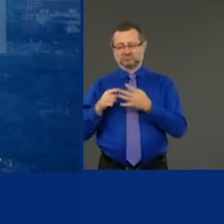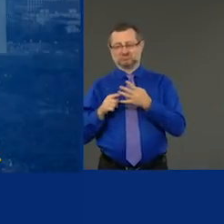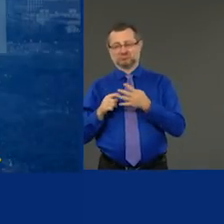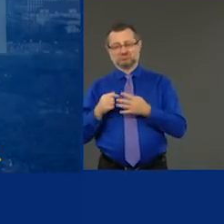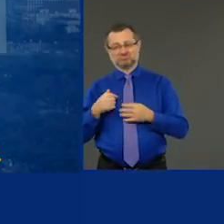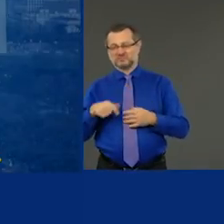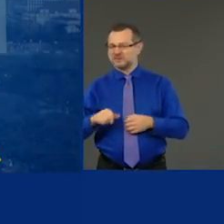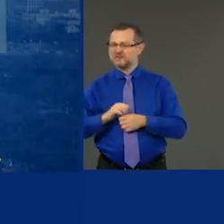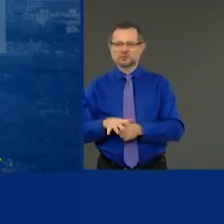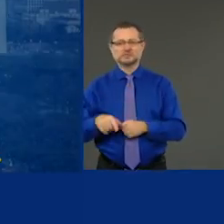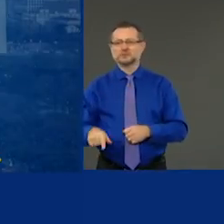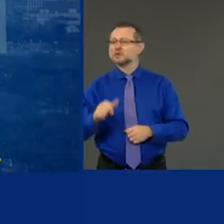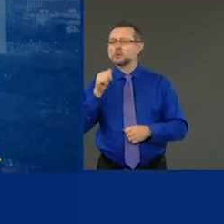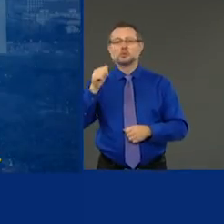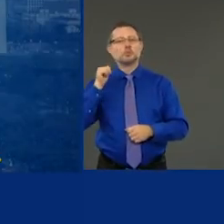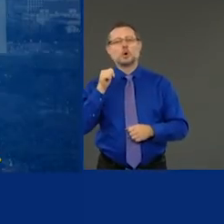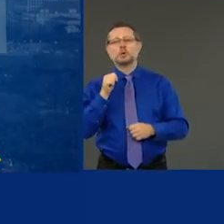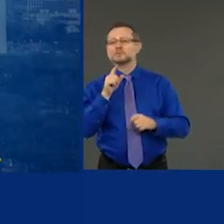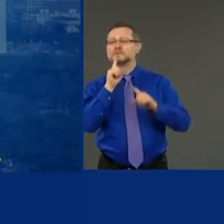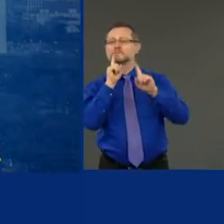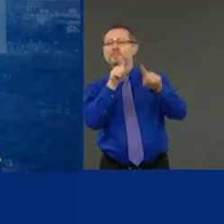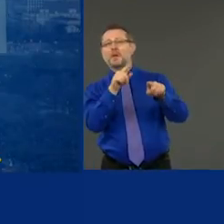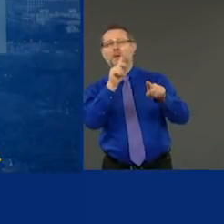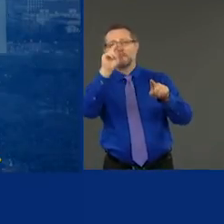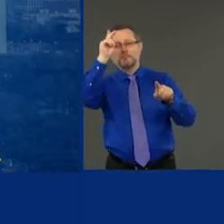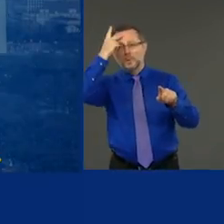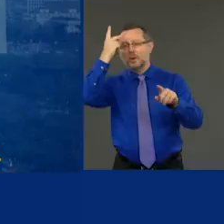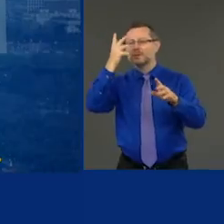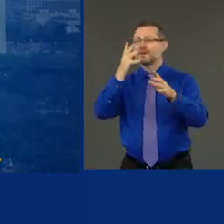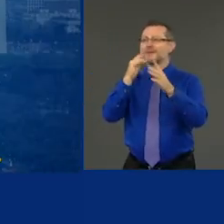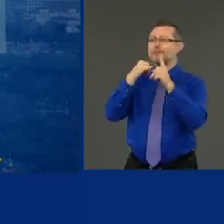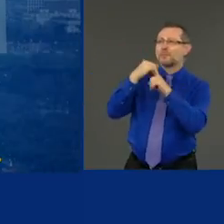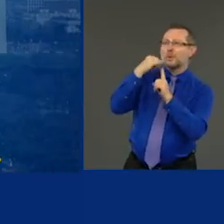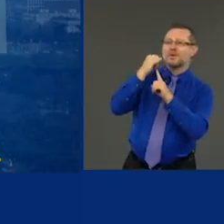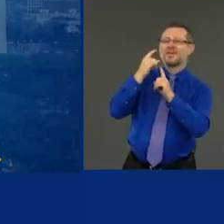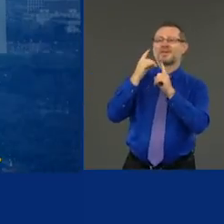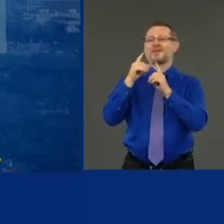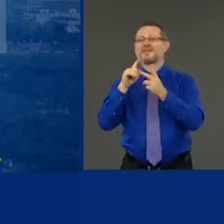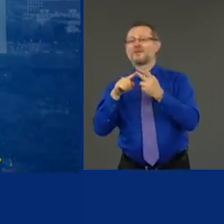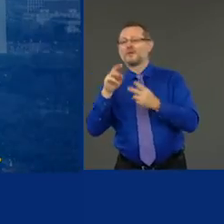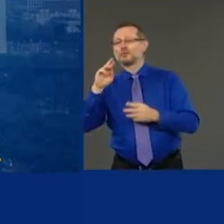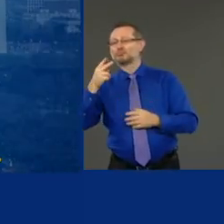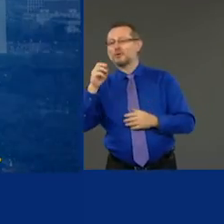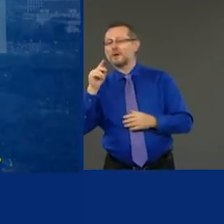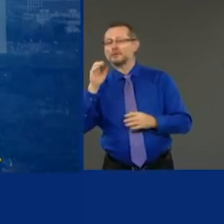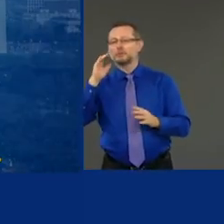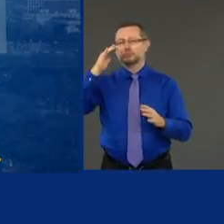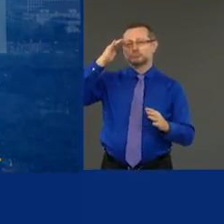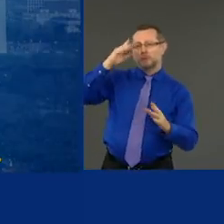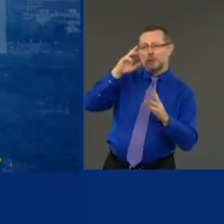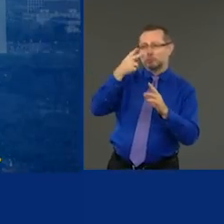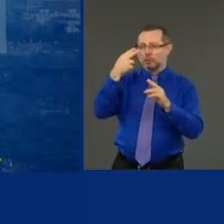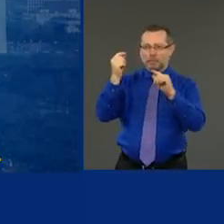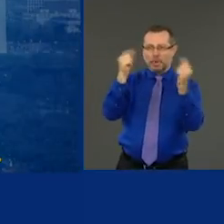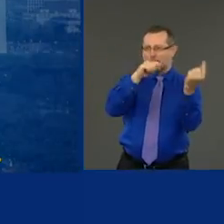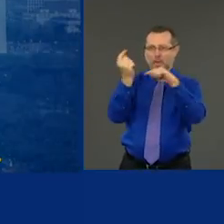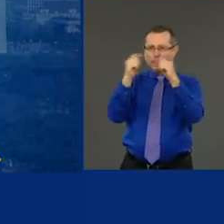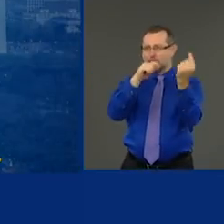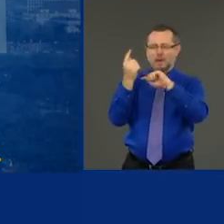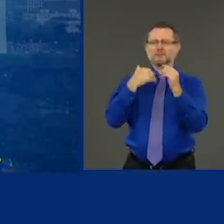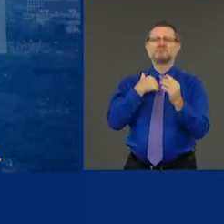It doesn't respond to rhetoric. Uh, it doesn't respond to denial. It is the